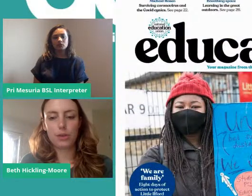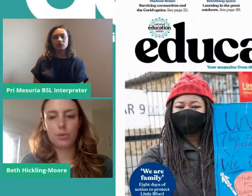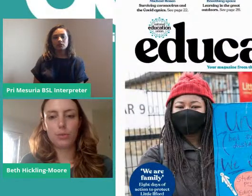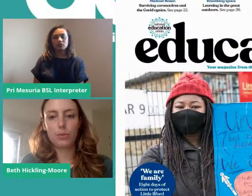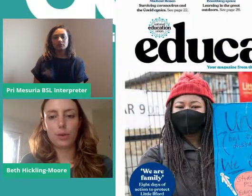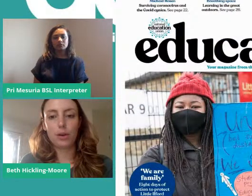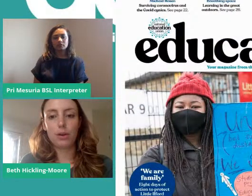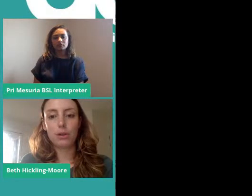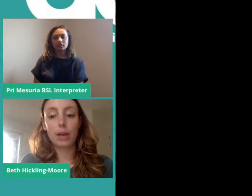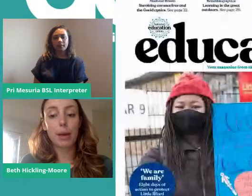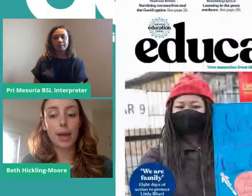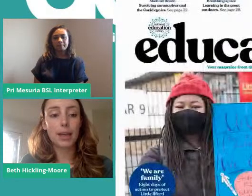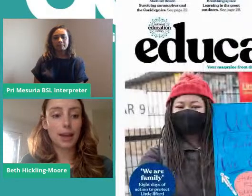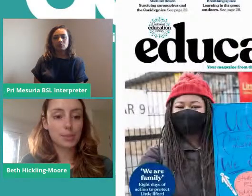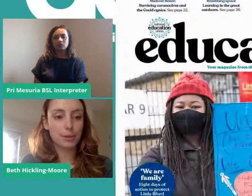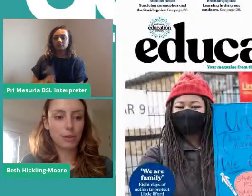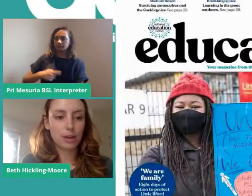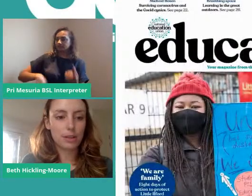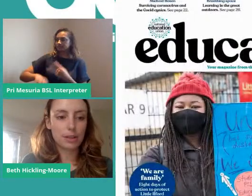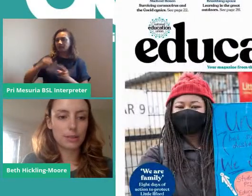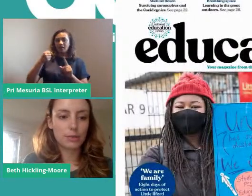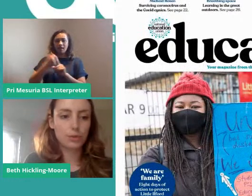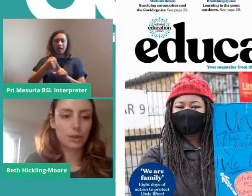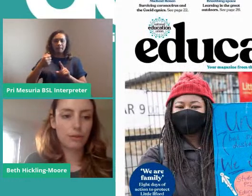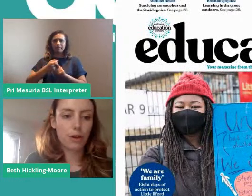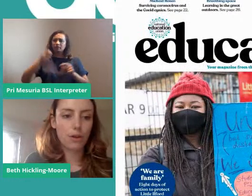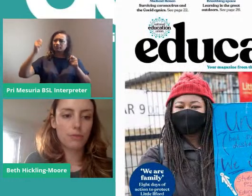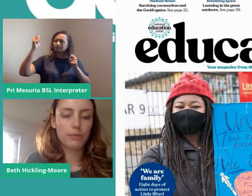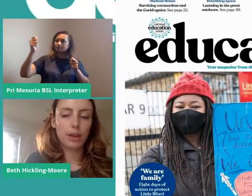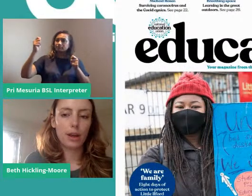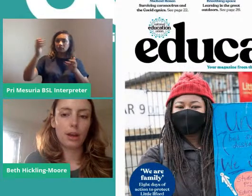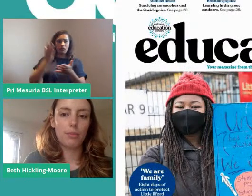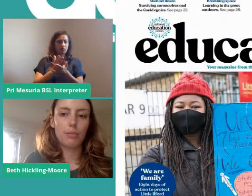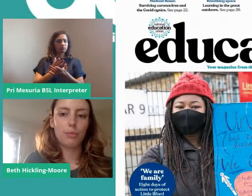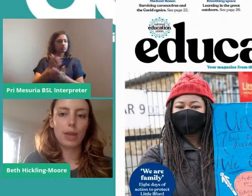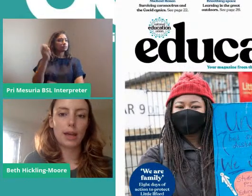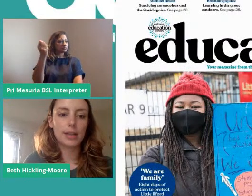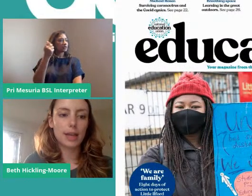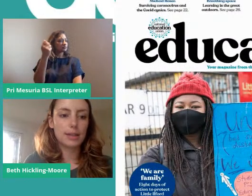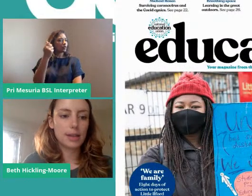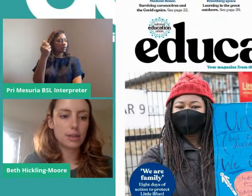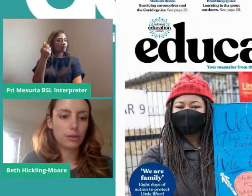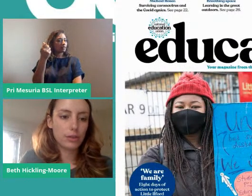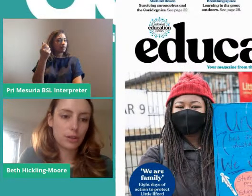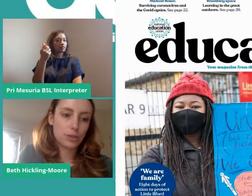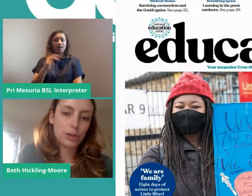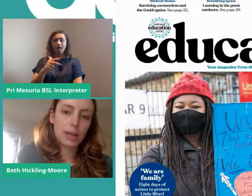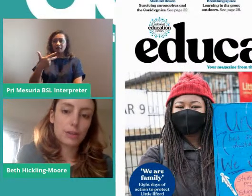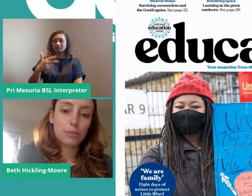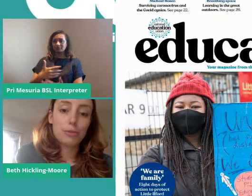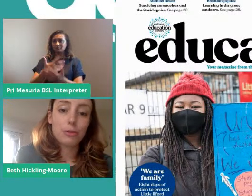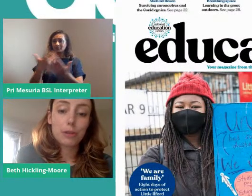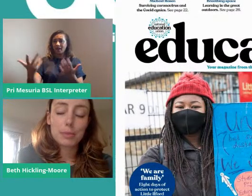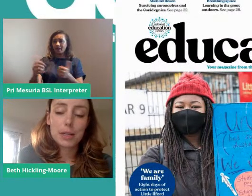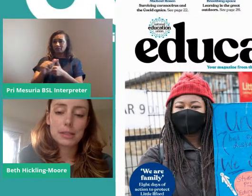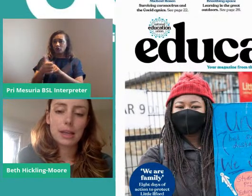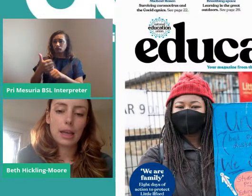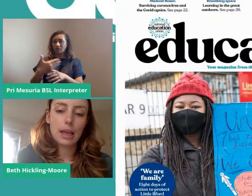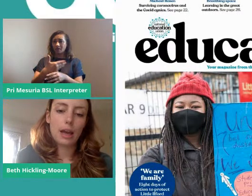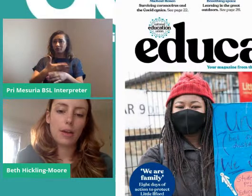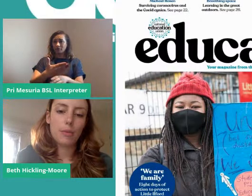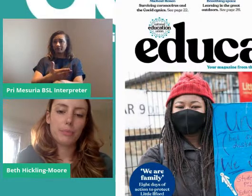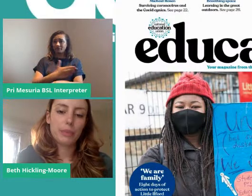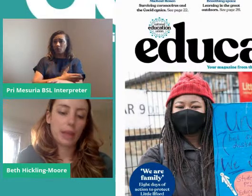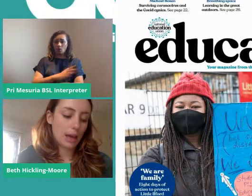So our campaign has been very successful so far. We had eight days of industrial action before Christmas